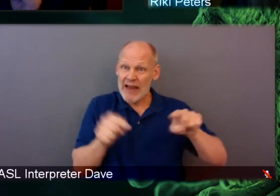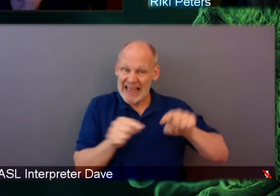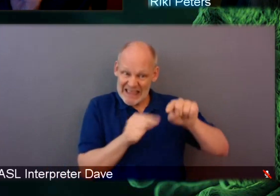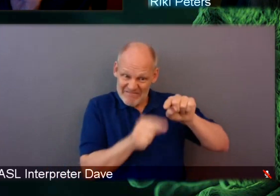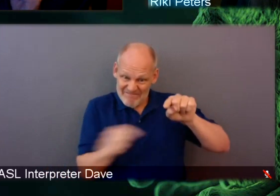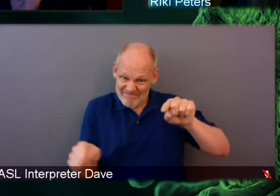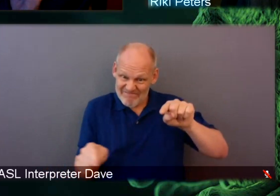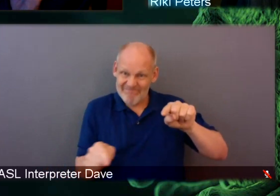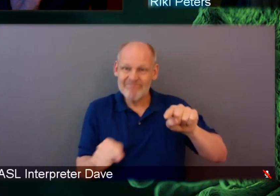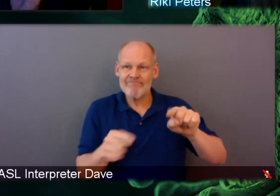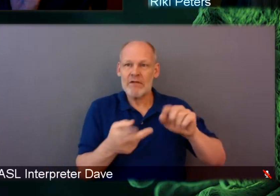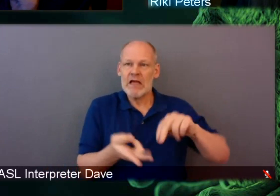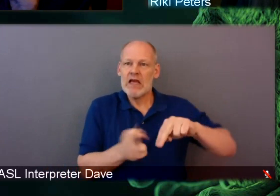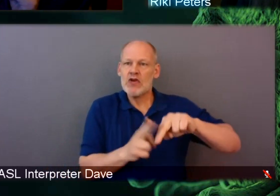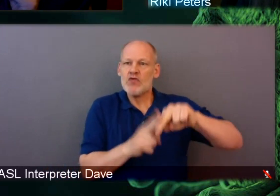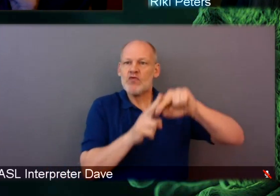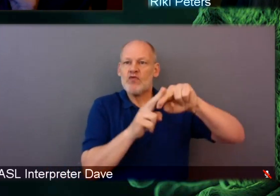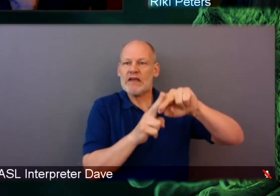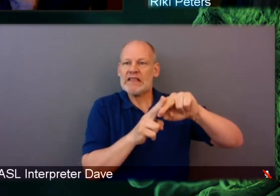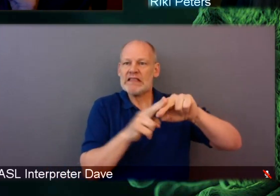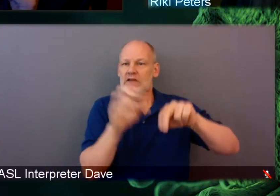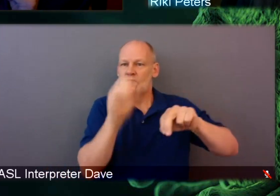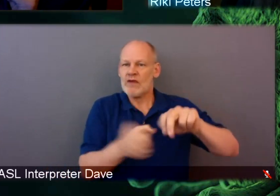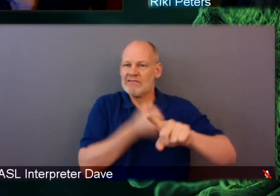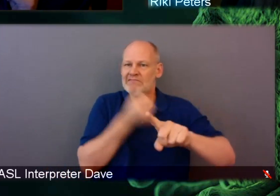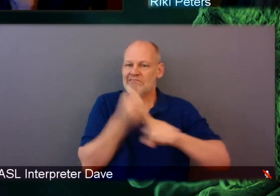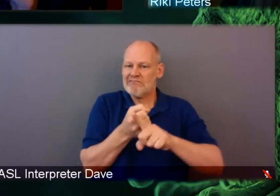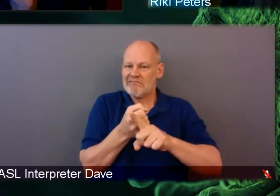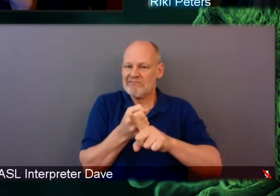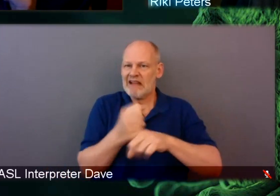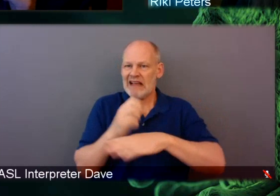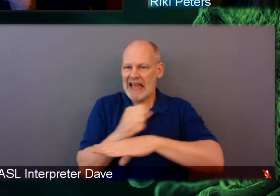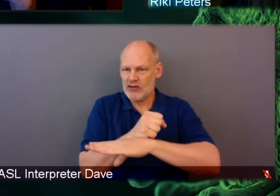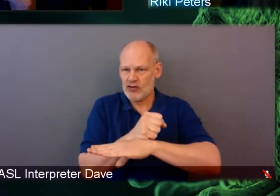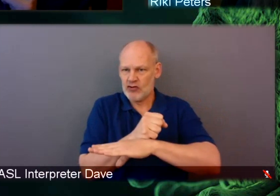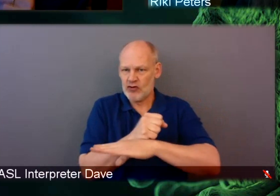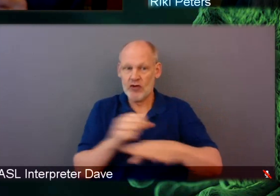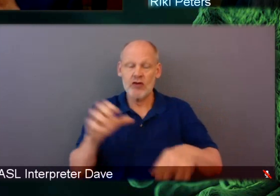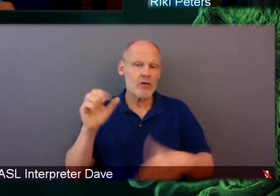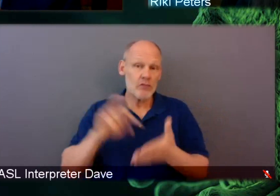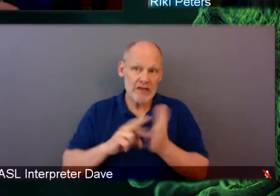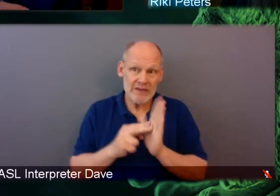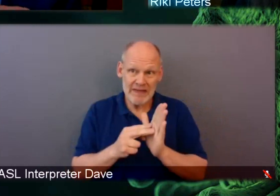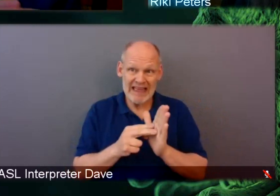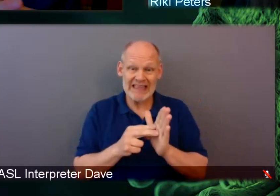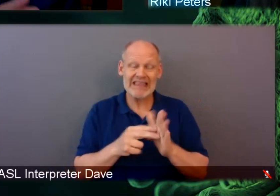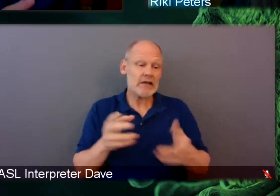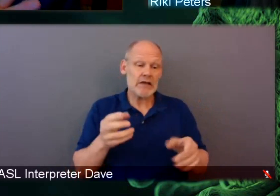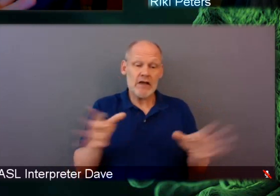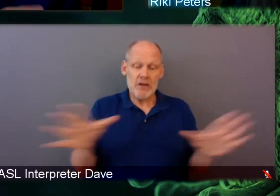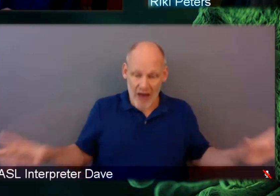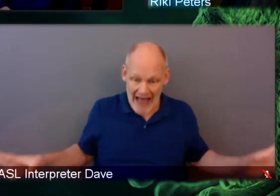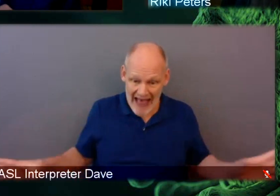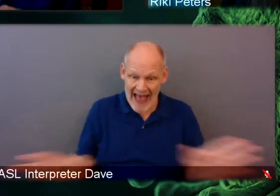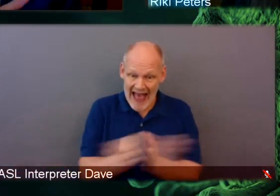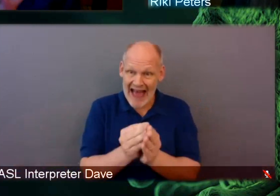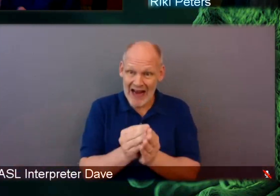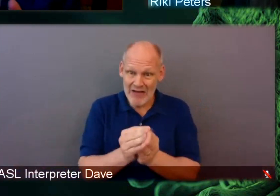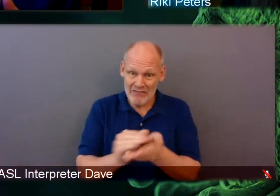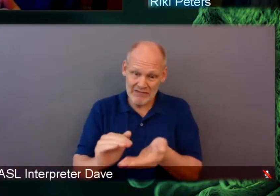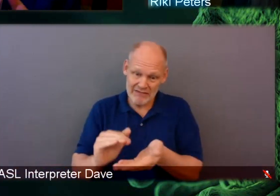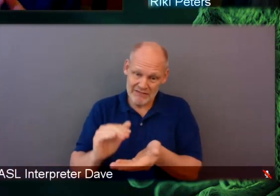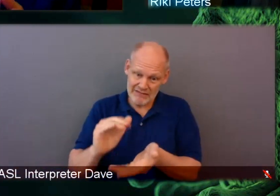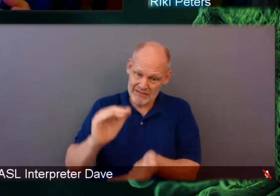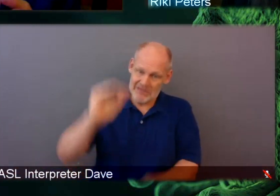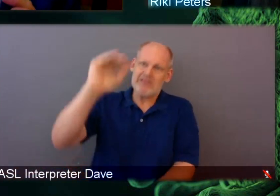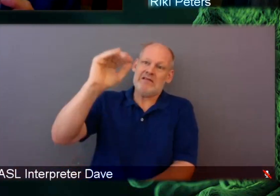are very common in the population, and there are so many, together they start to matter. Now, each individual carries a